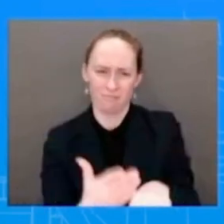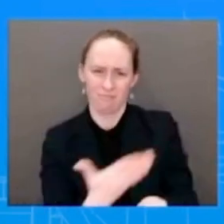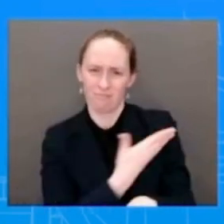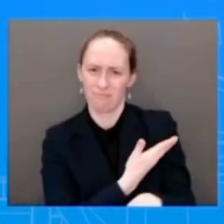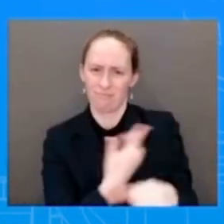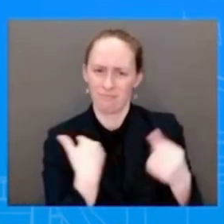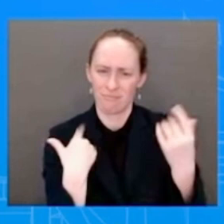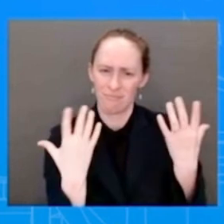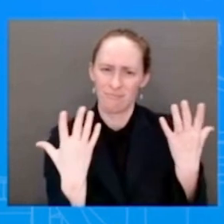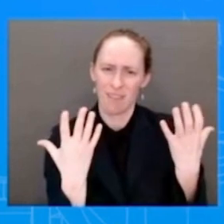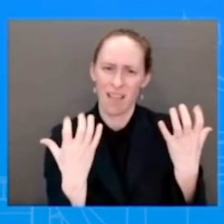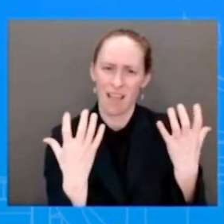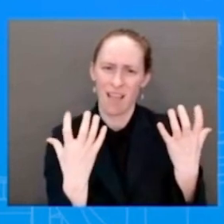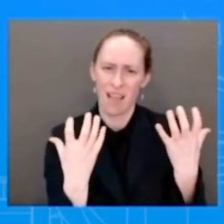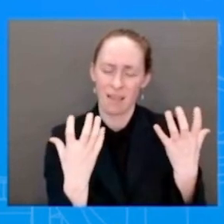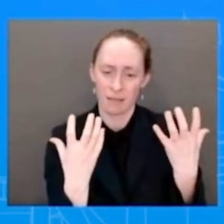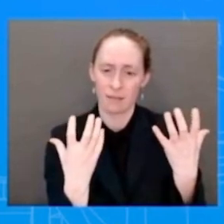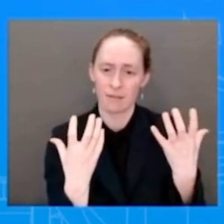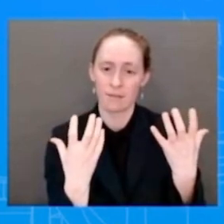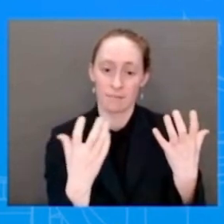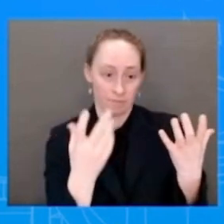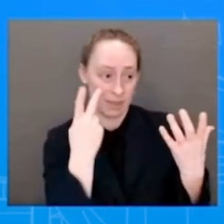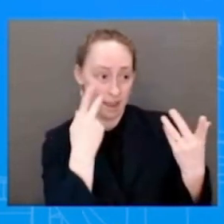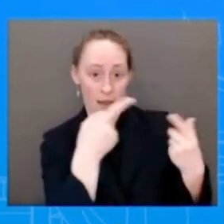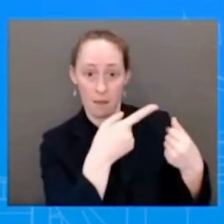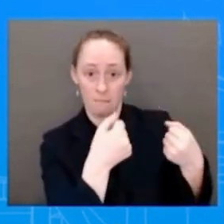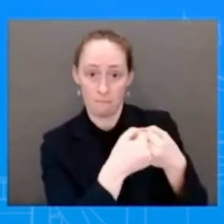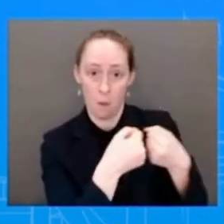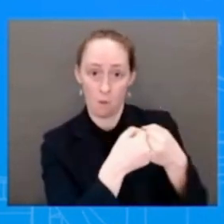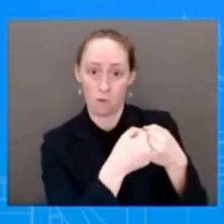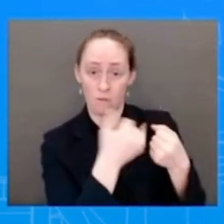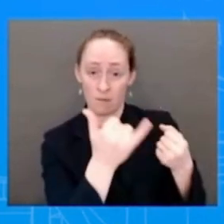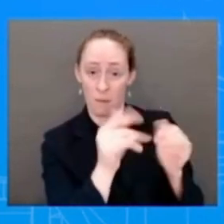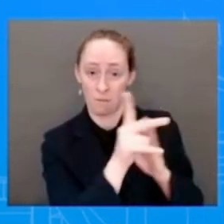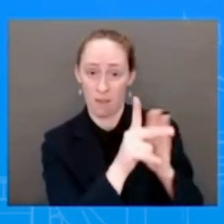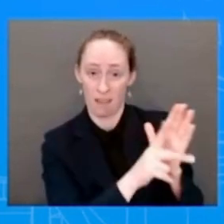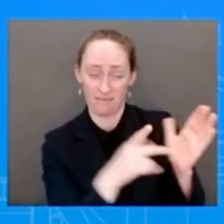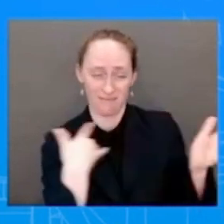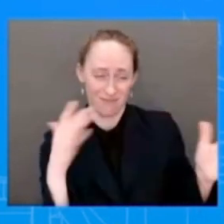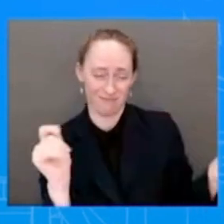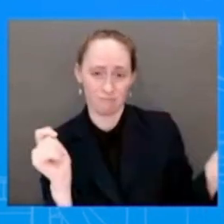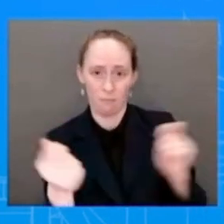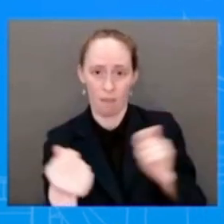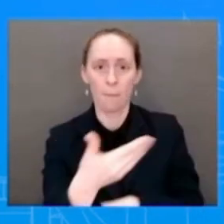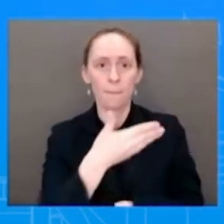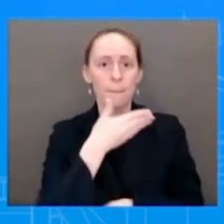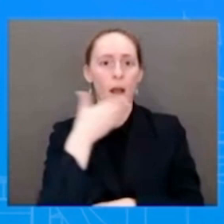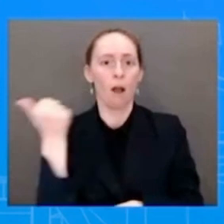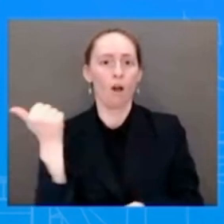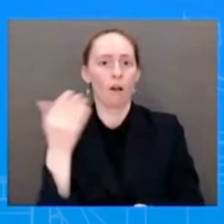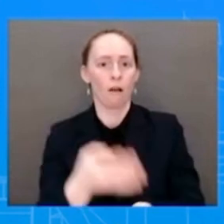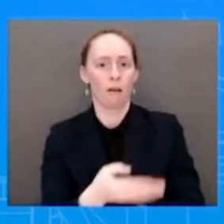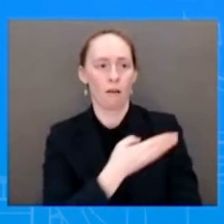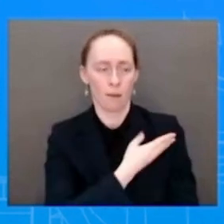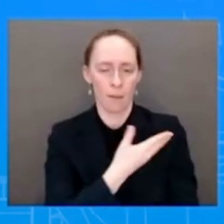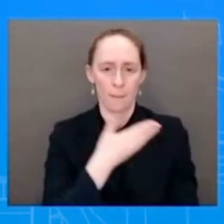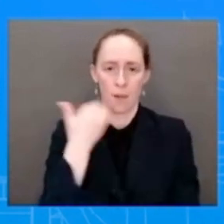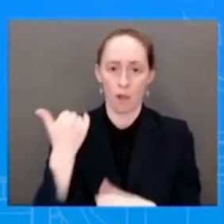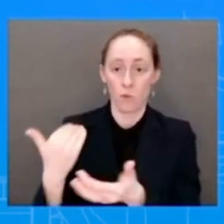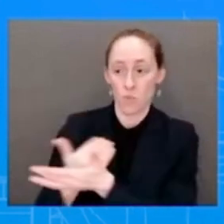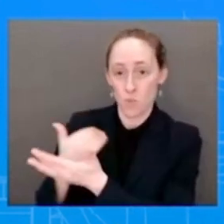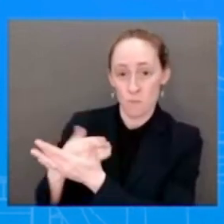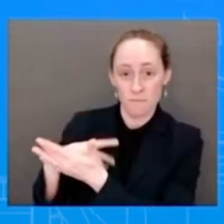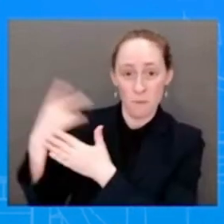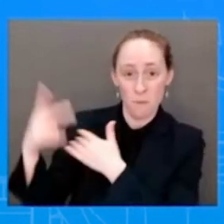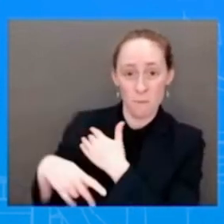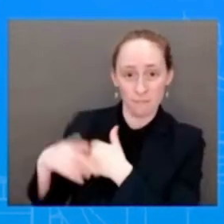made a difference, that has had an impact as you look at the parolee program. That is what we're going to do. The President walked in on day one, put